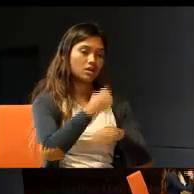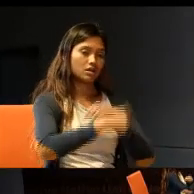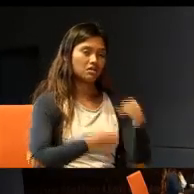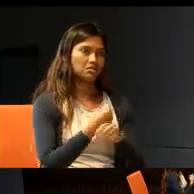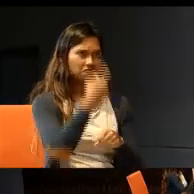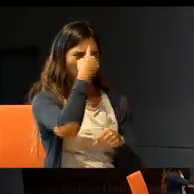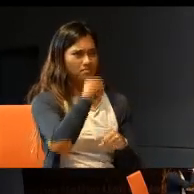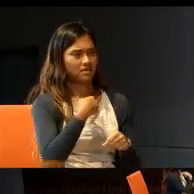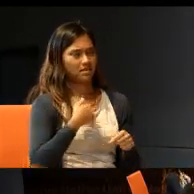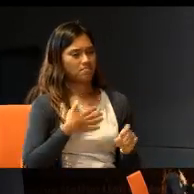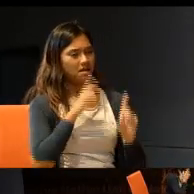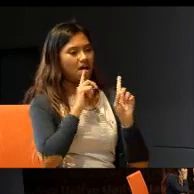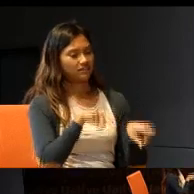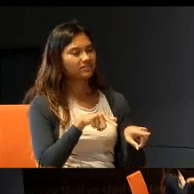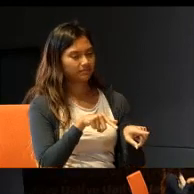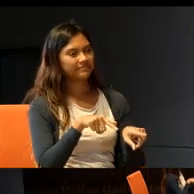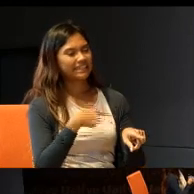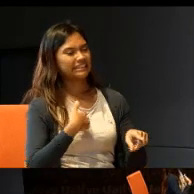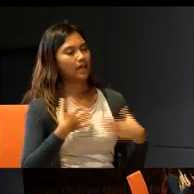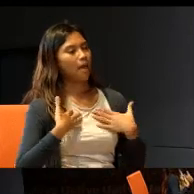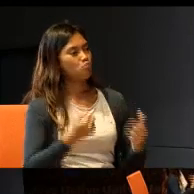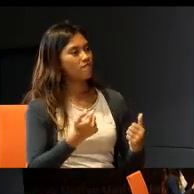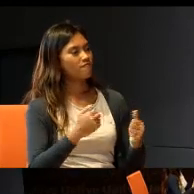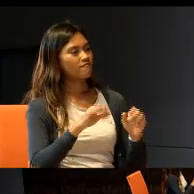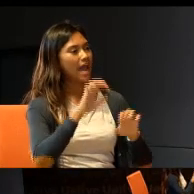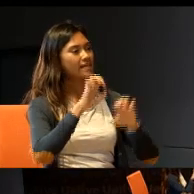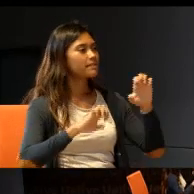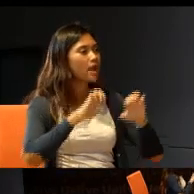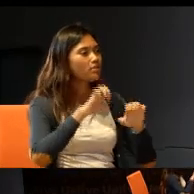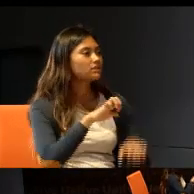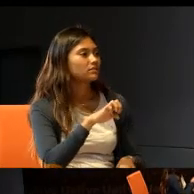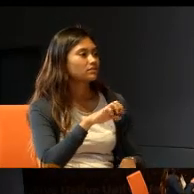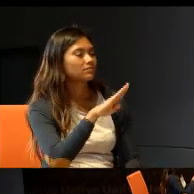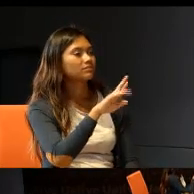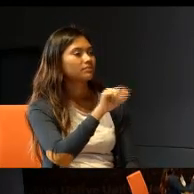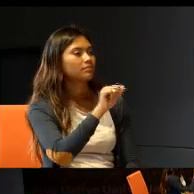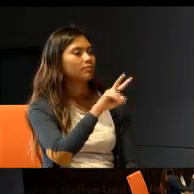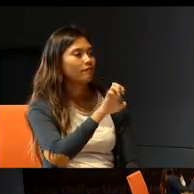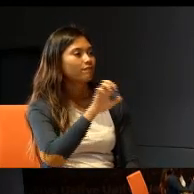I would say, it was a very brave experiment. It was a very brave experiment.